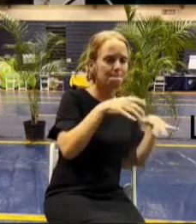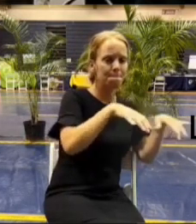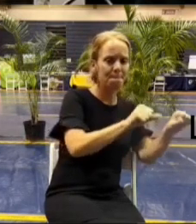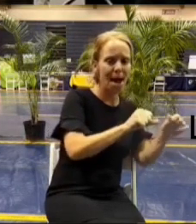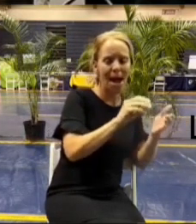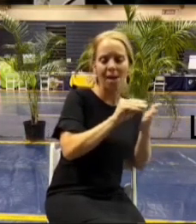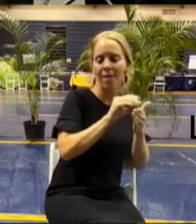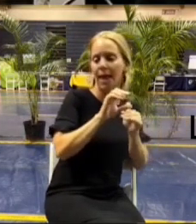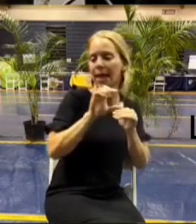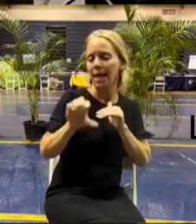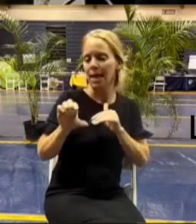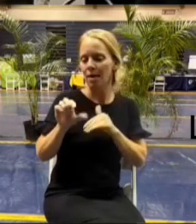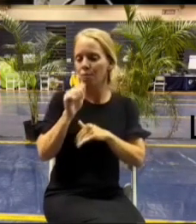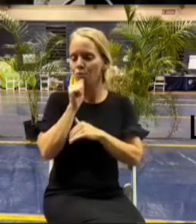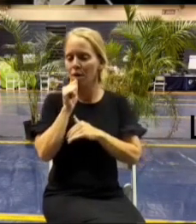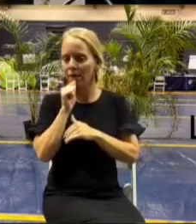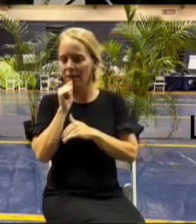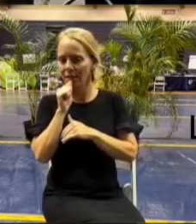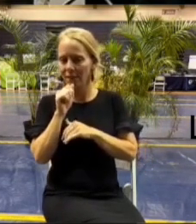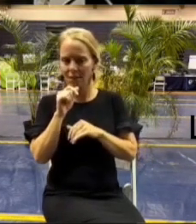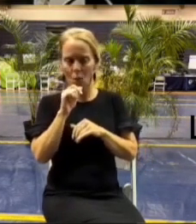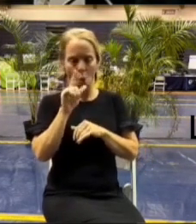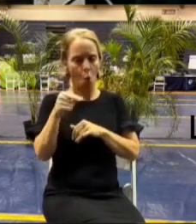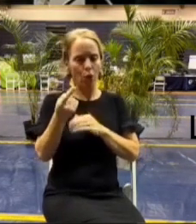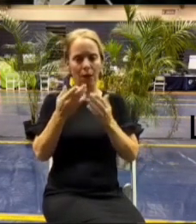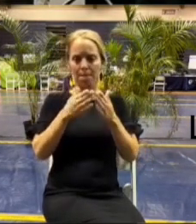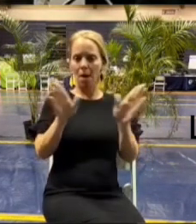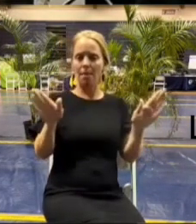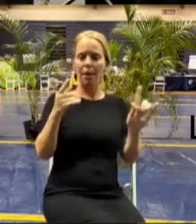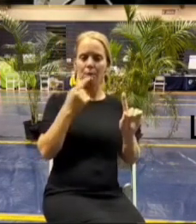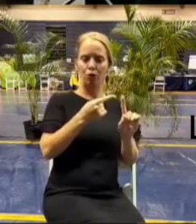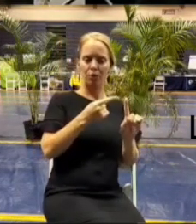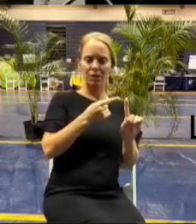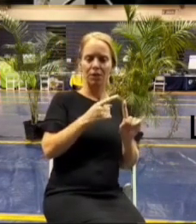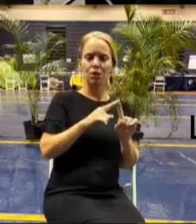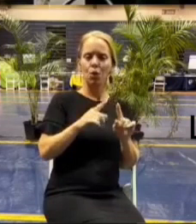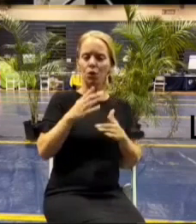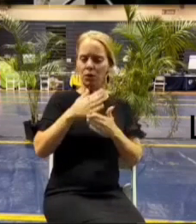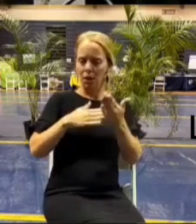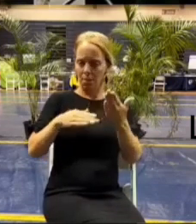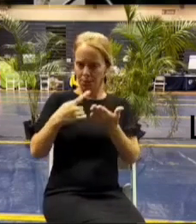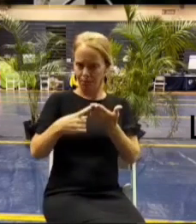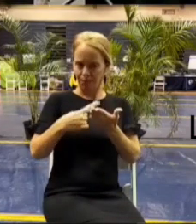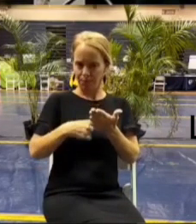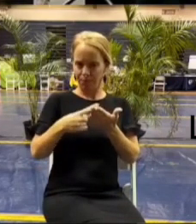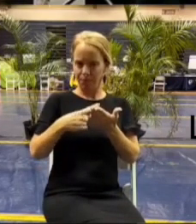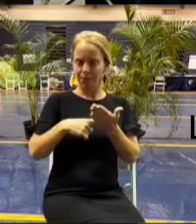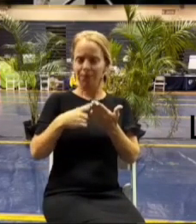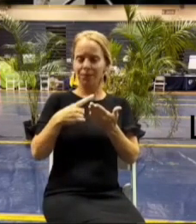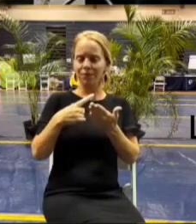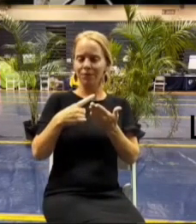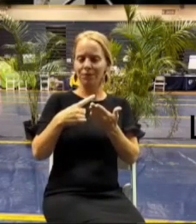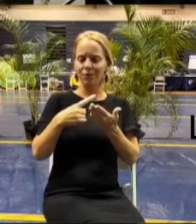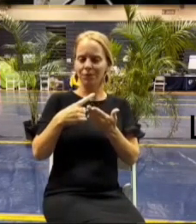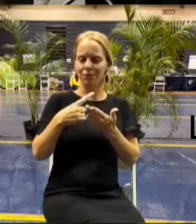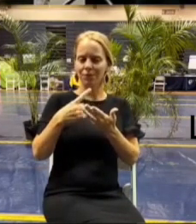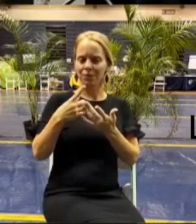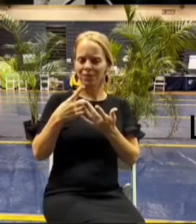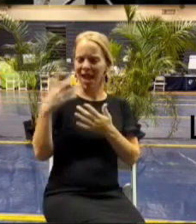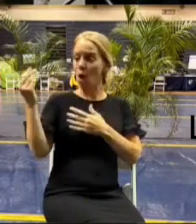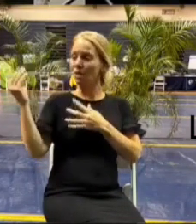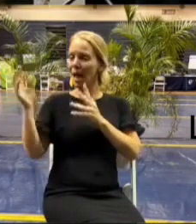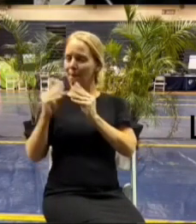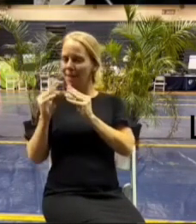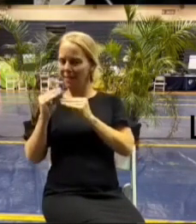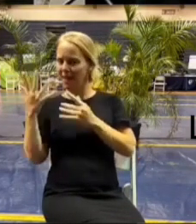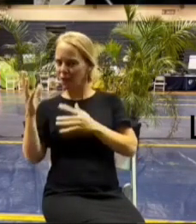we can only do that for a public purpose and from some of the discussions outside of the meeting um that's what